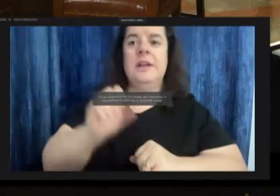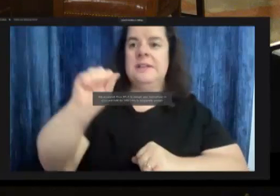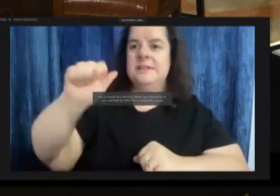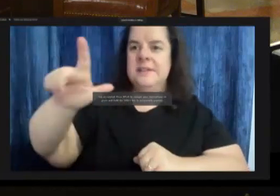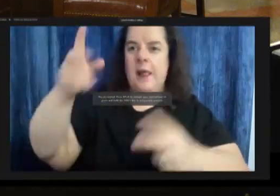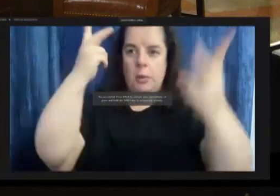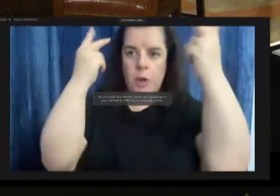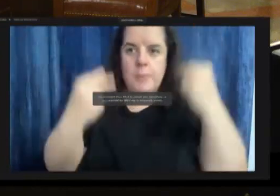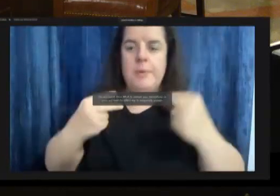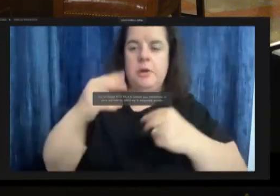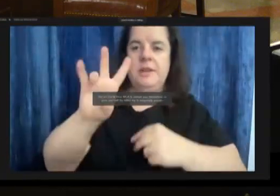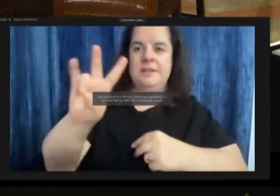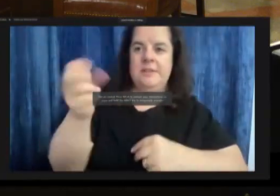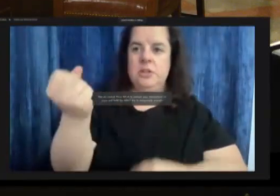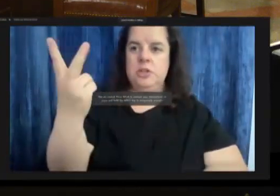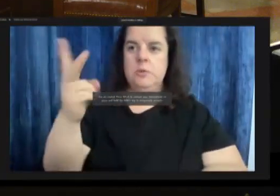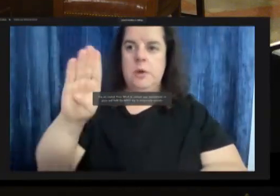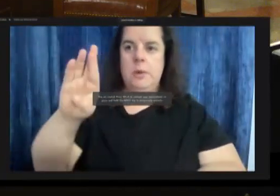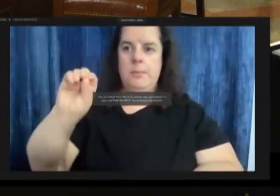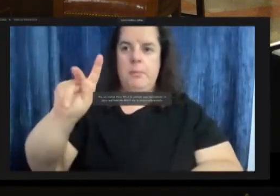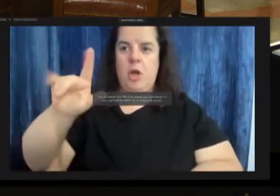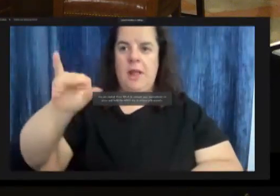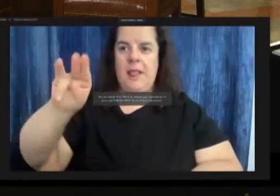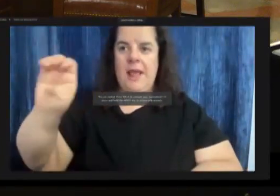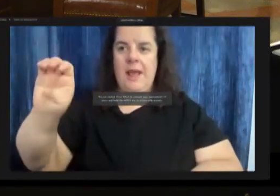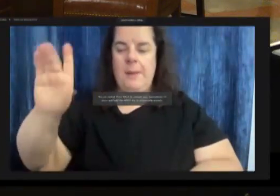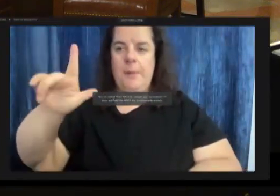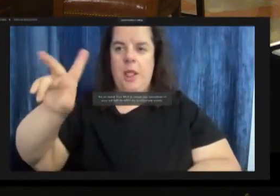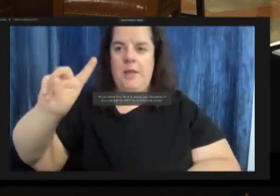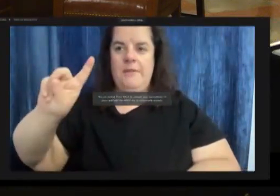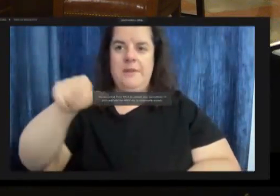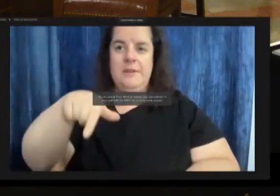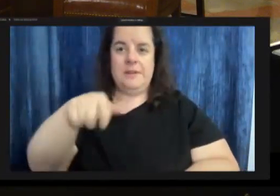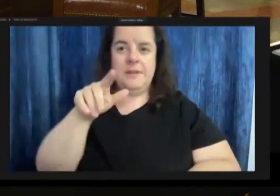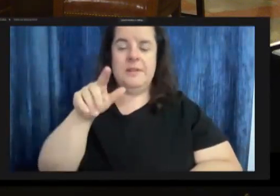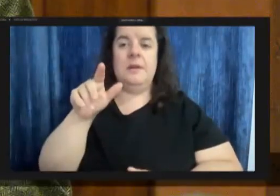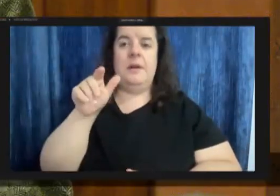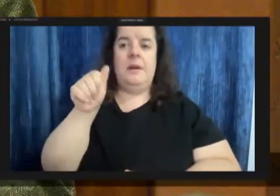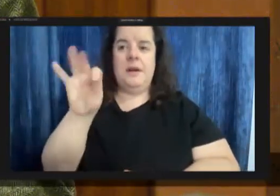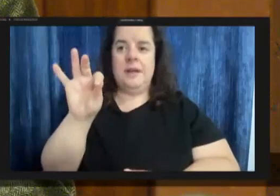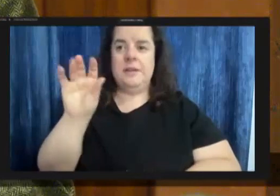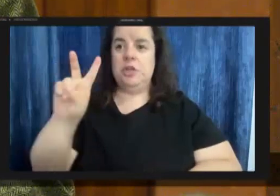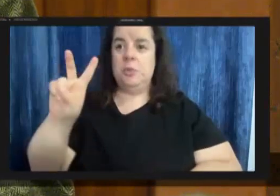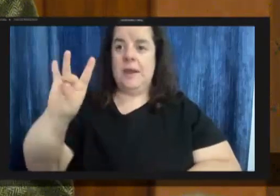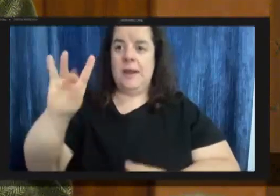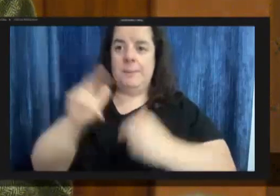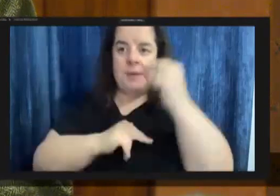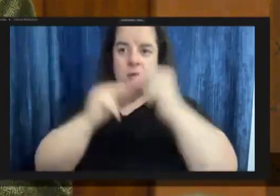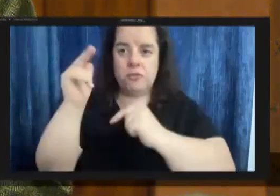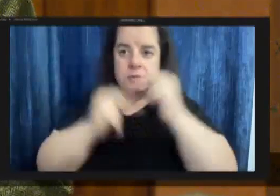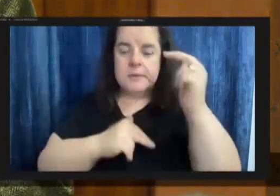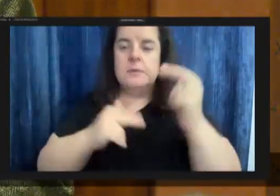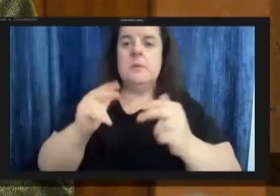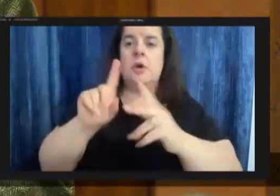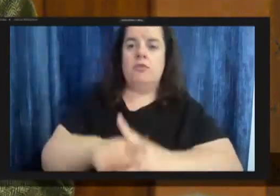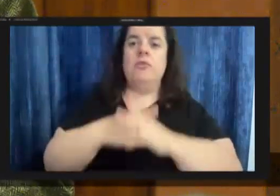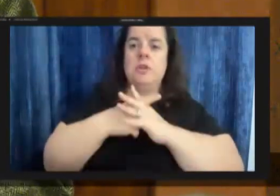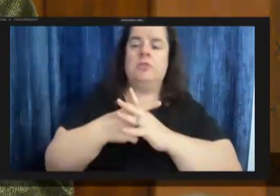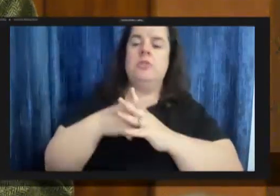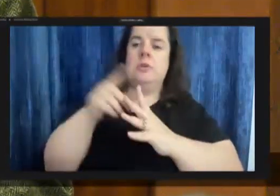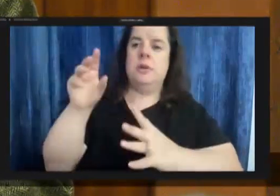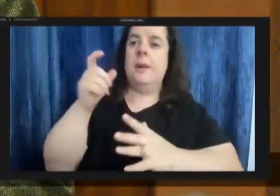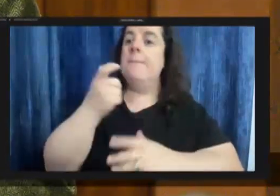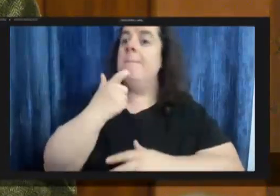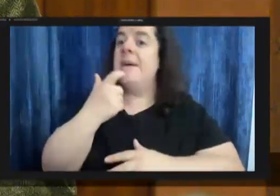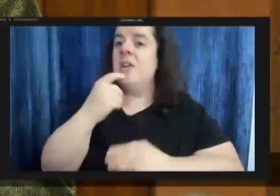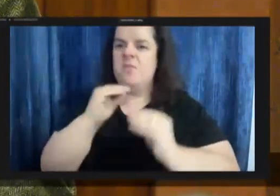located at 712 brookline boulevard this built in 1928 originally it began as a metal fabrication